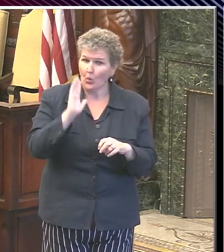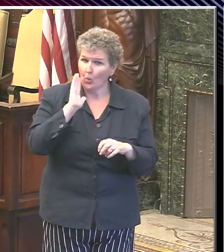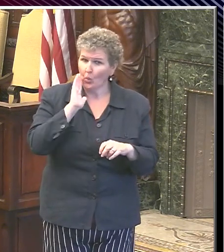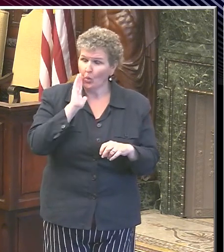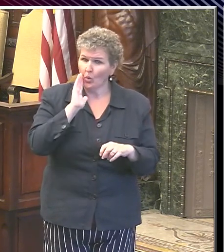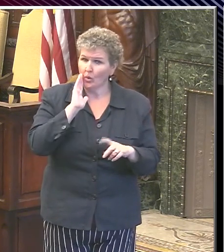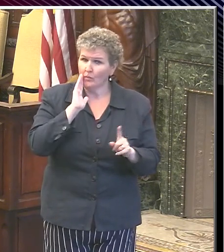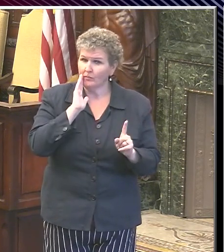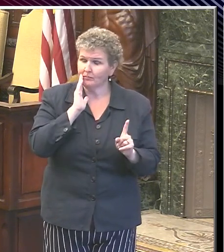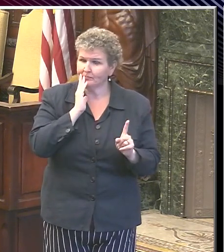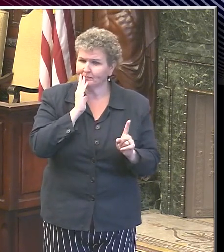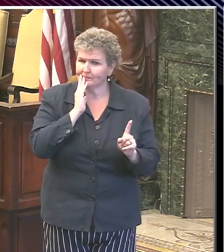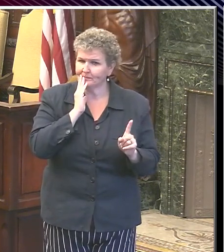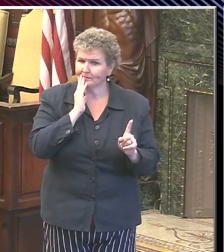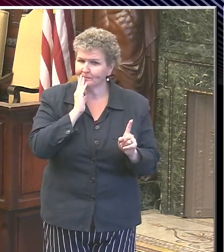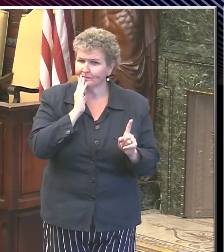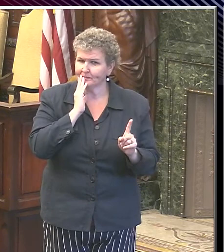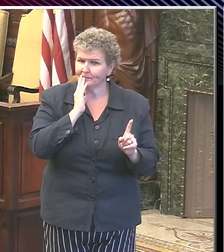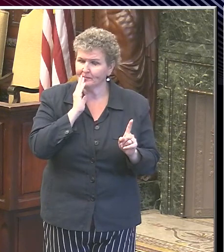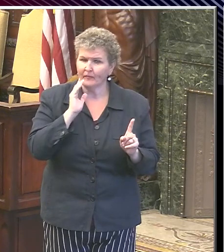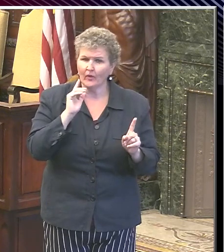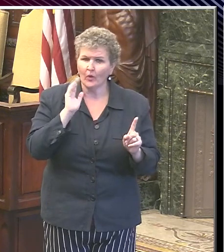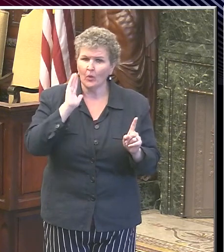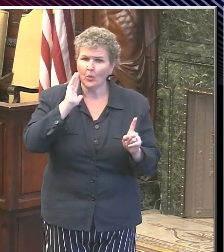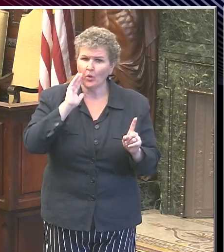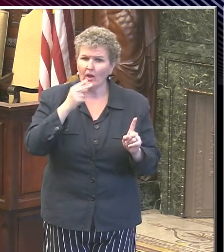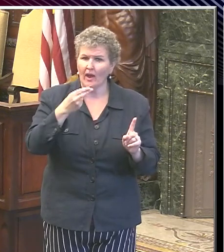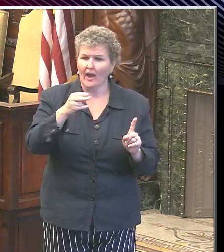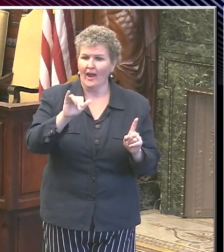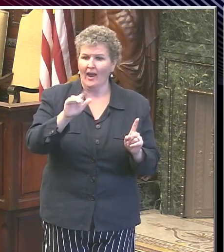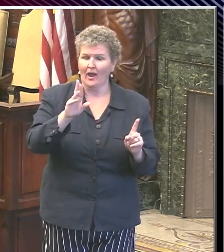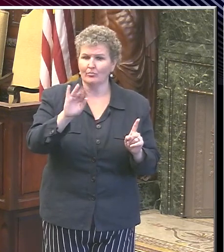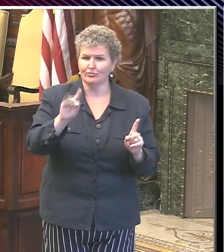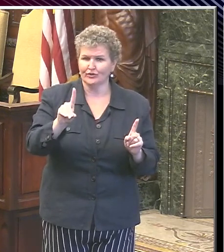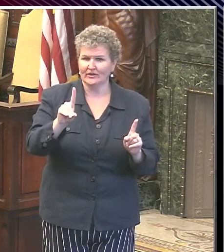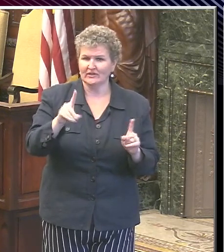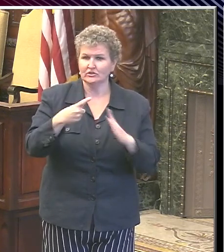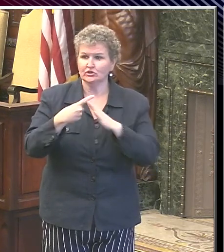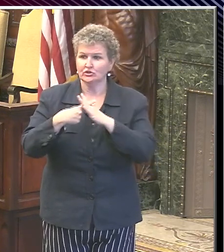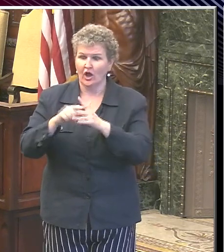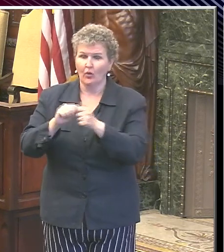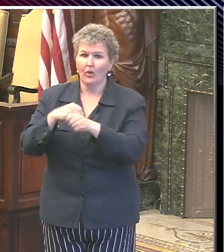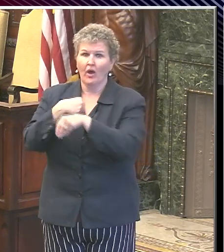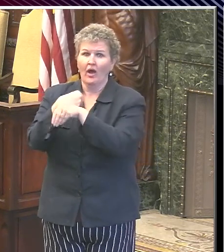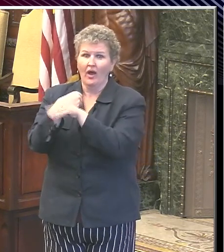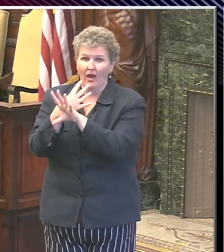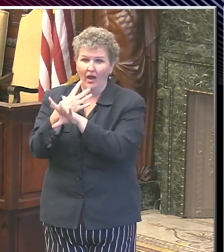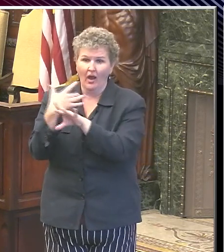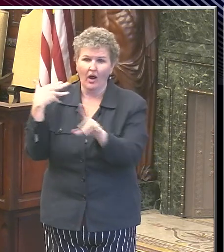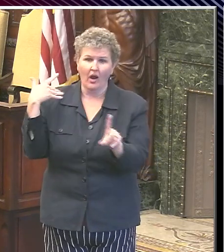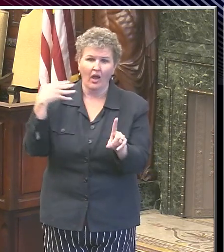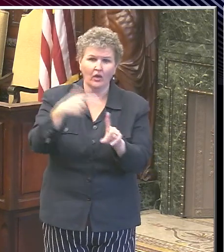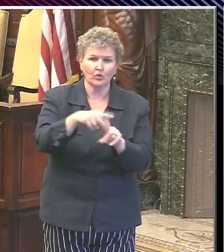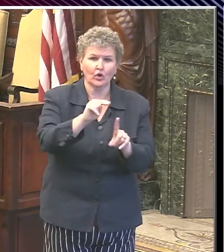at after they go back to hybrid and then they have some in-person in November after Thanksgiving.